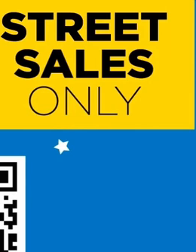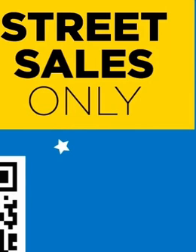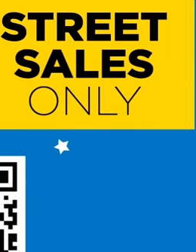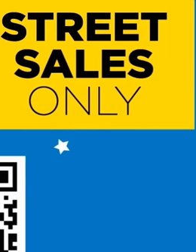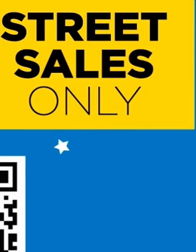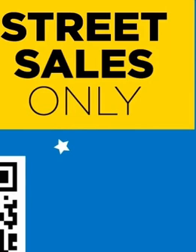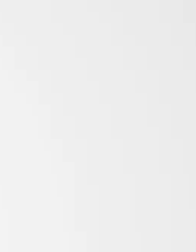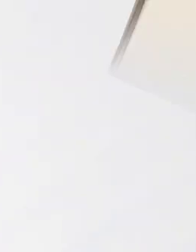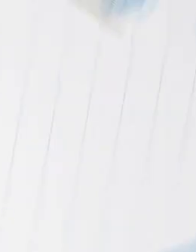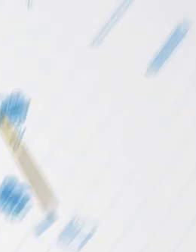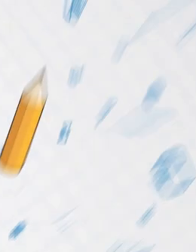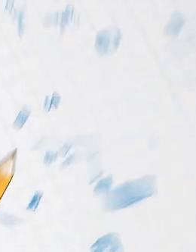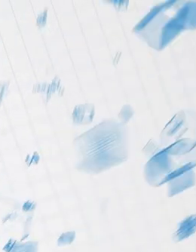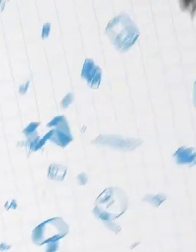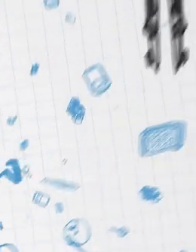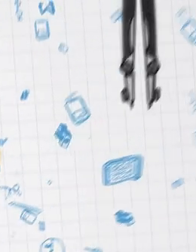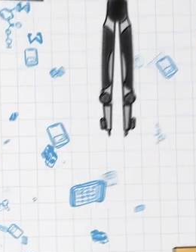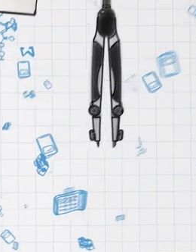zoe and zoshi